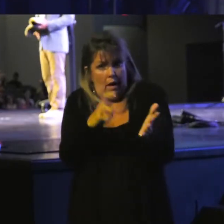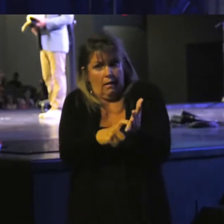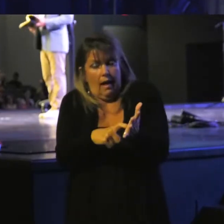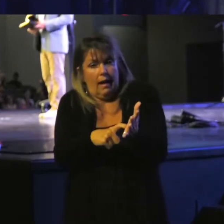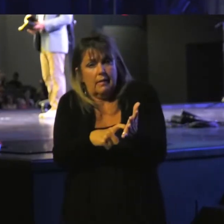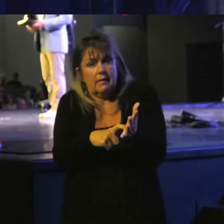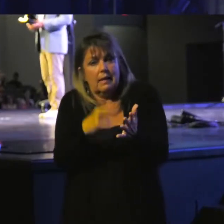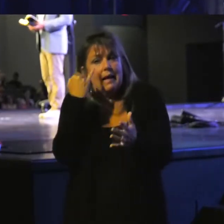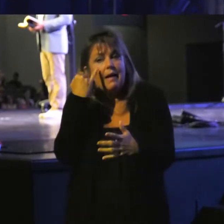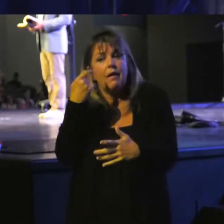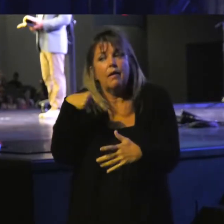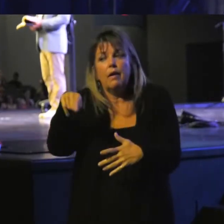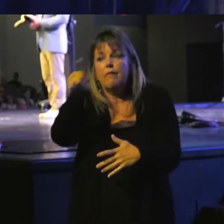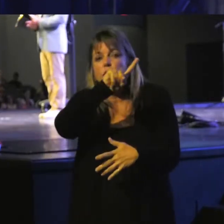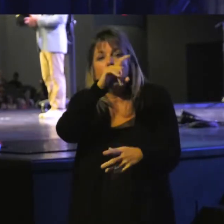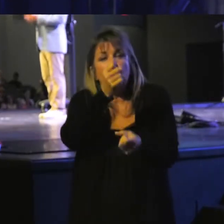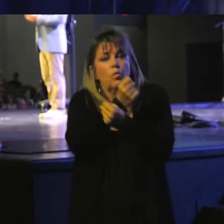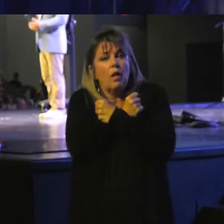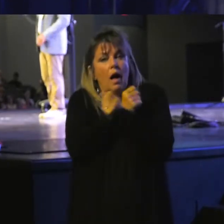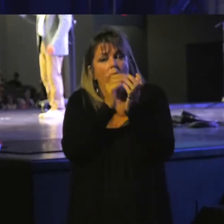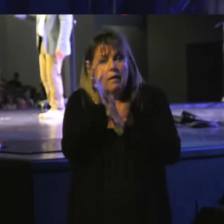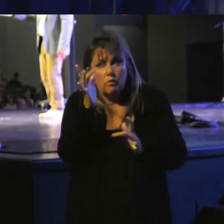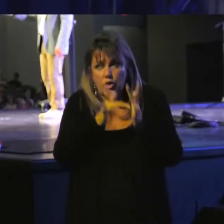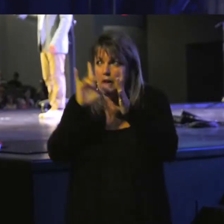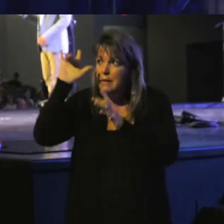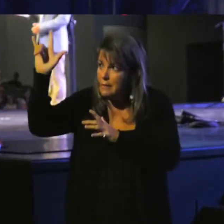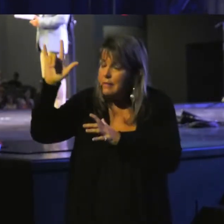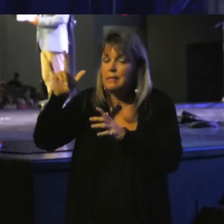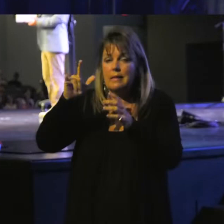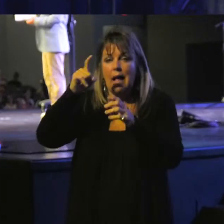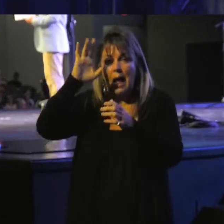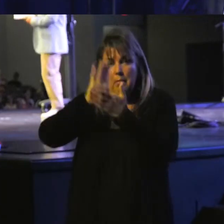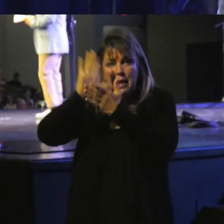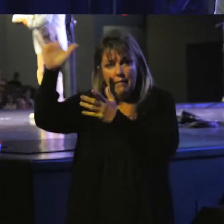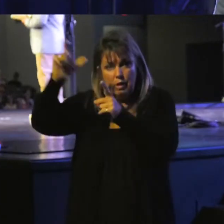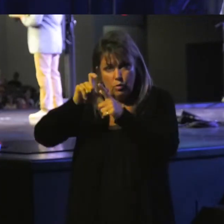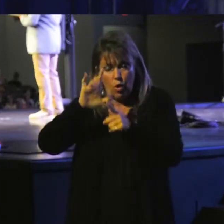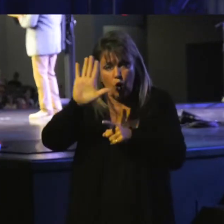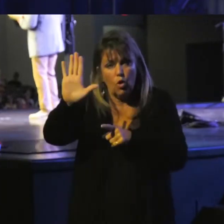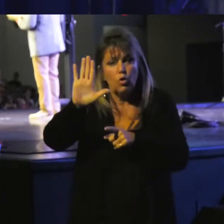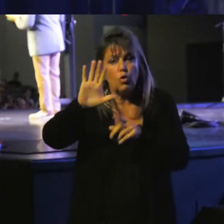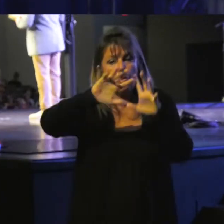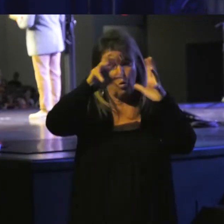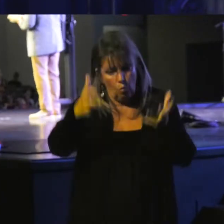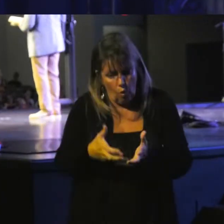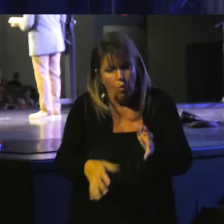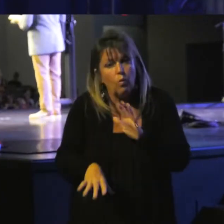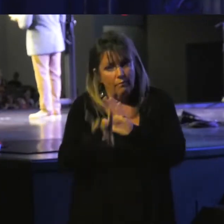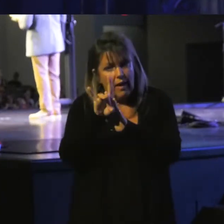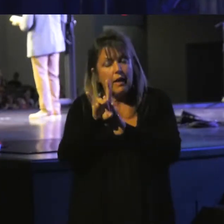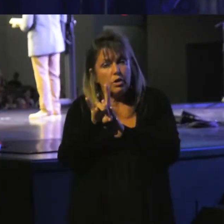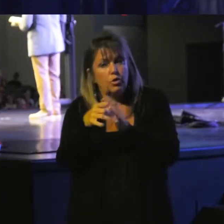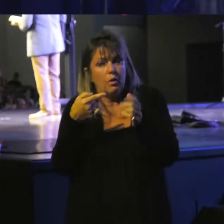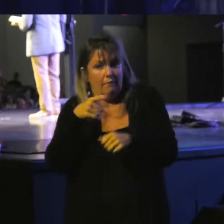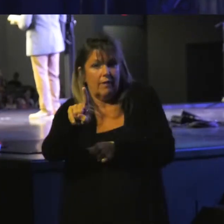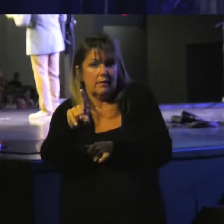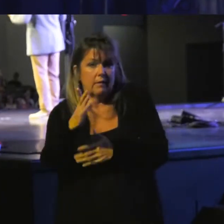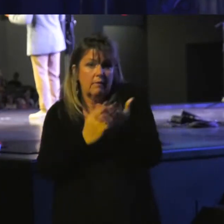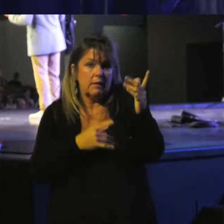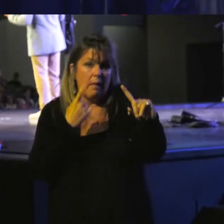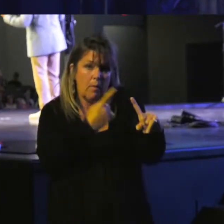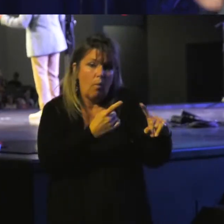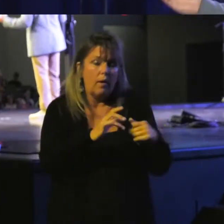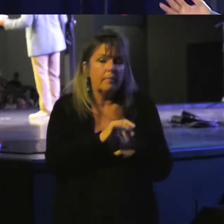that if you love Jesus and believe his word, your world will find you offensive at some point.